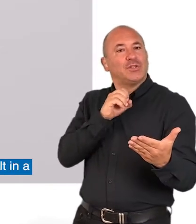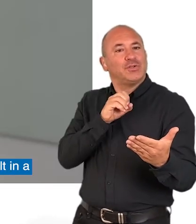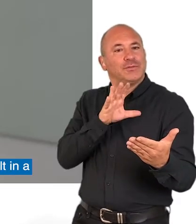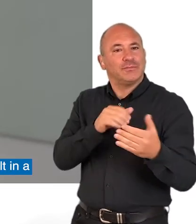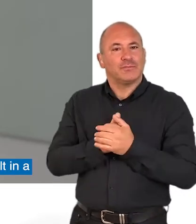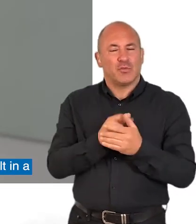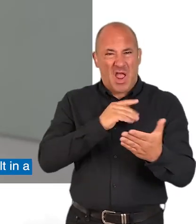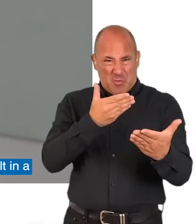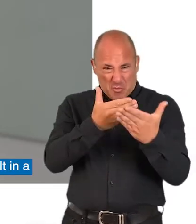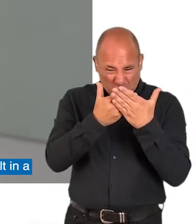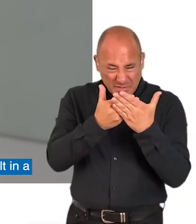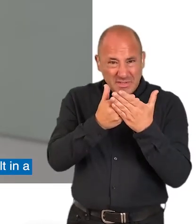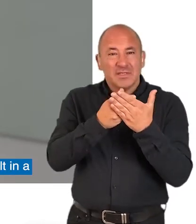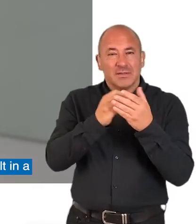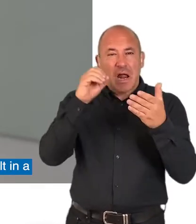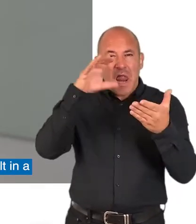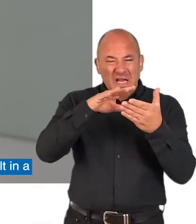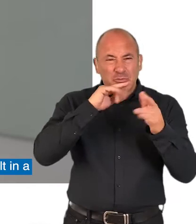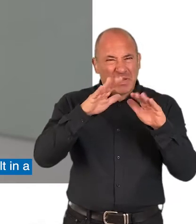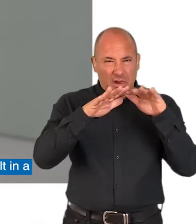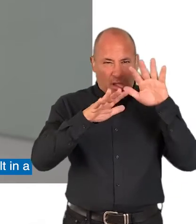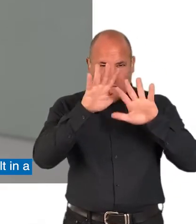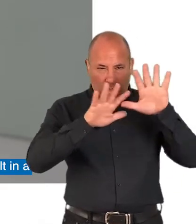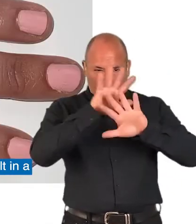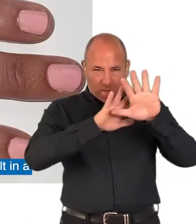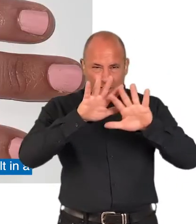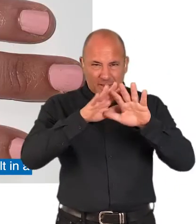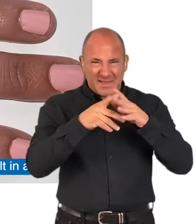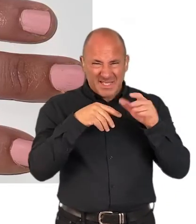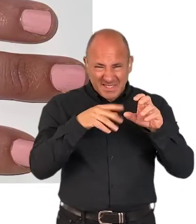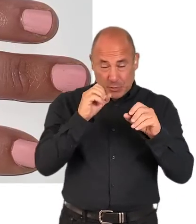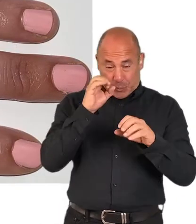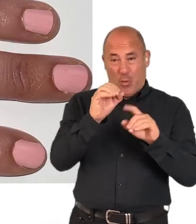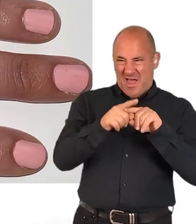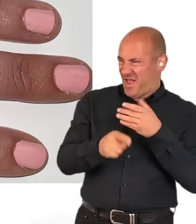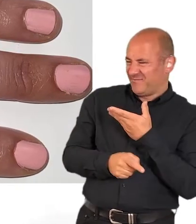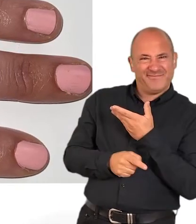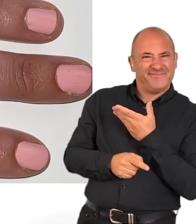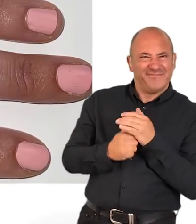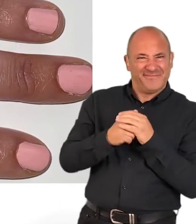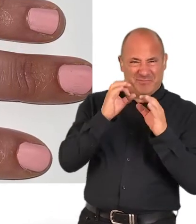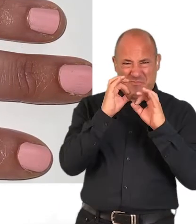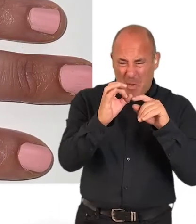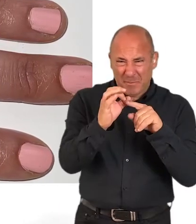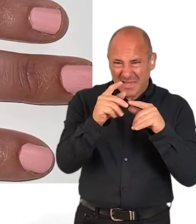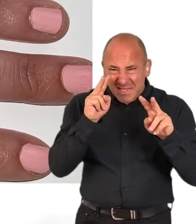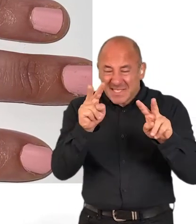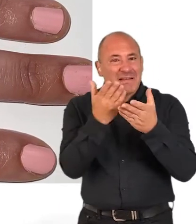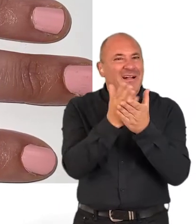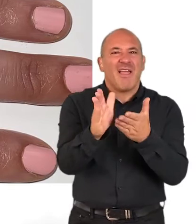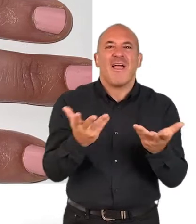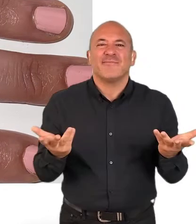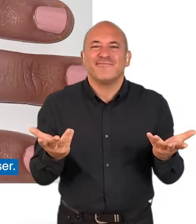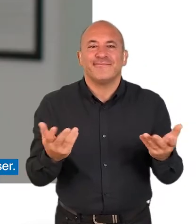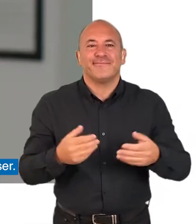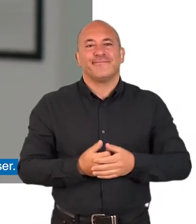If the camera is too close, the lighting will not be even and result in a hot spot area of light, which can obstruct the